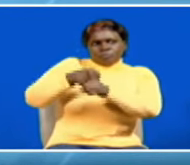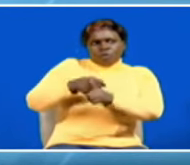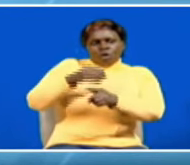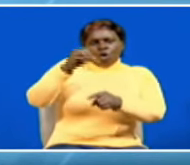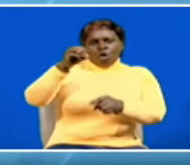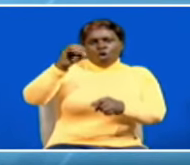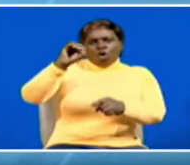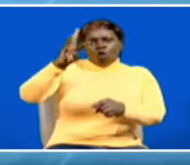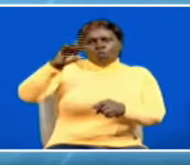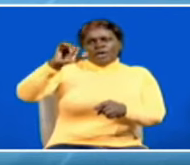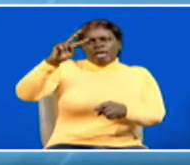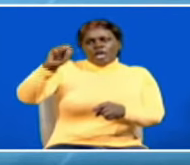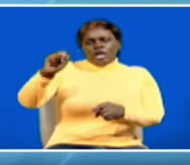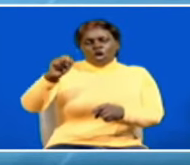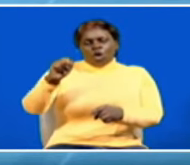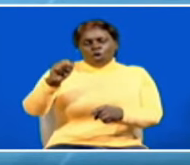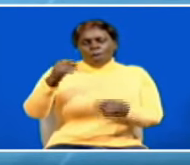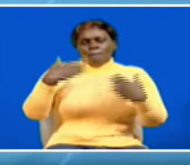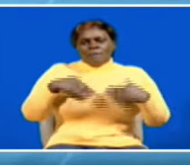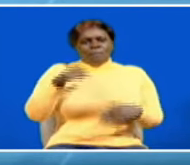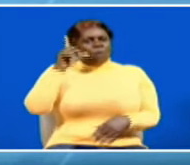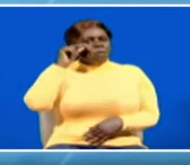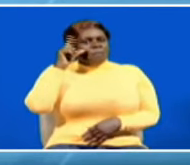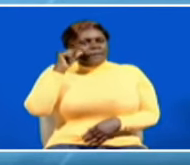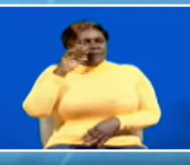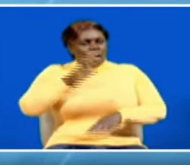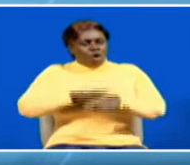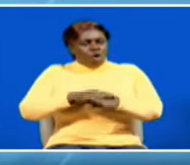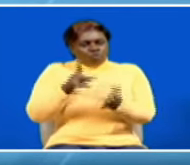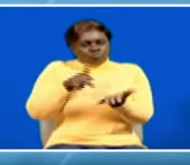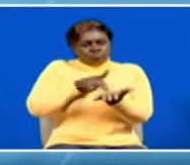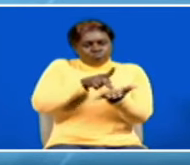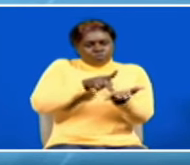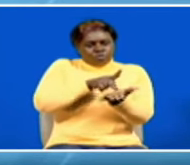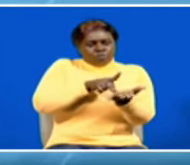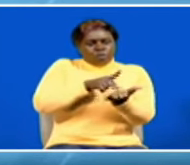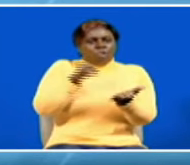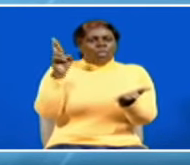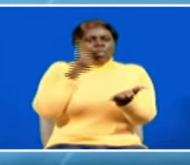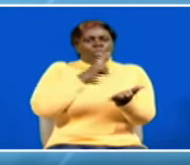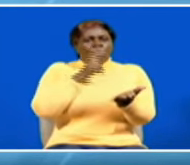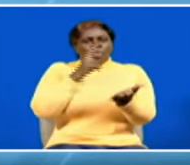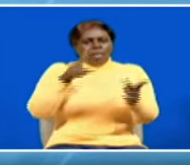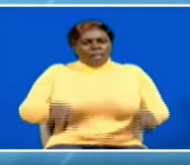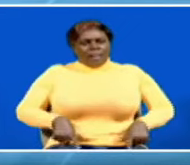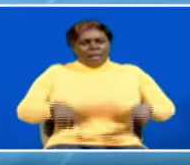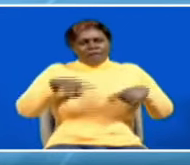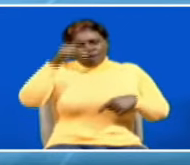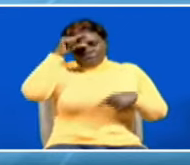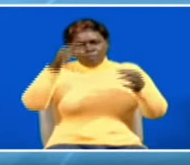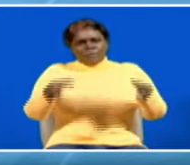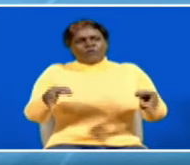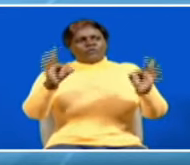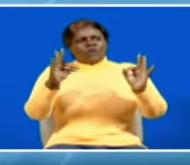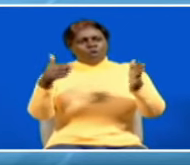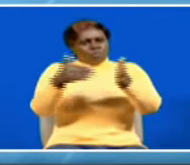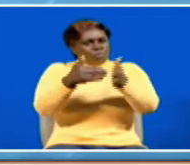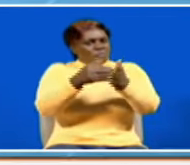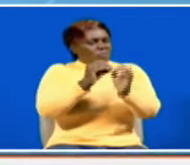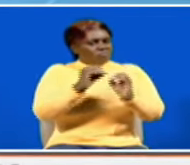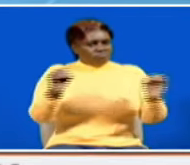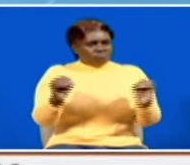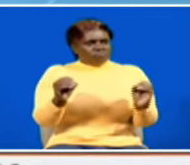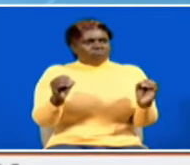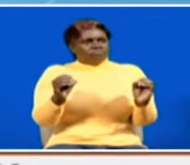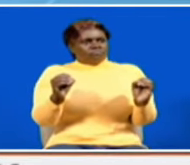uhuru slum dwellers in mombasa of a lead poison plant threats from government officials did not deter her until the